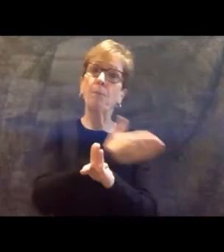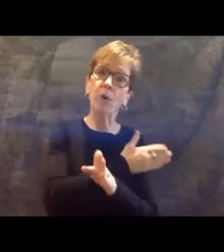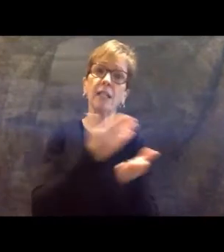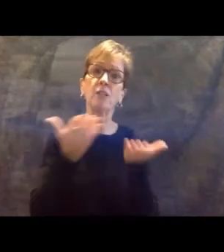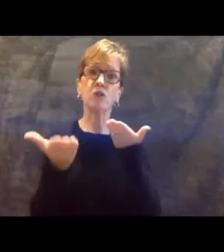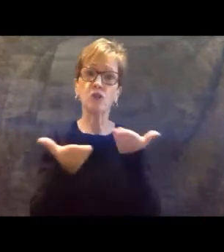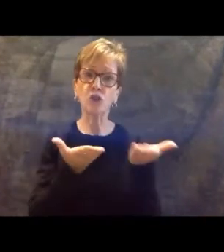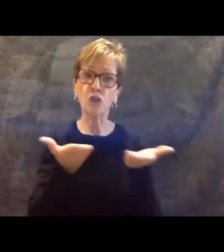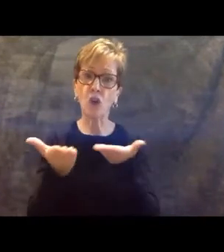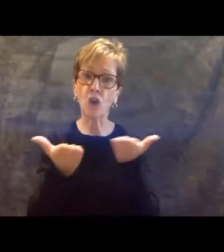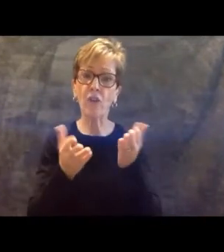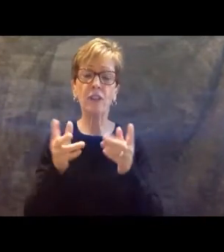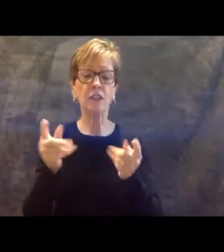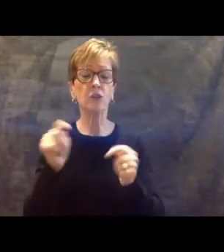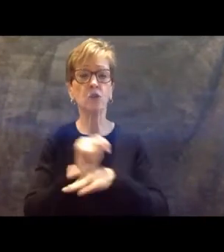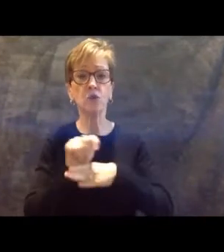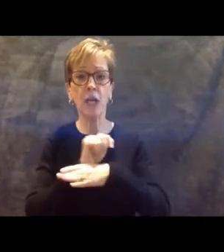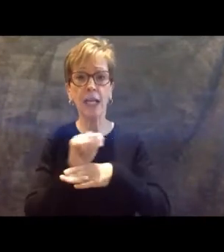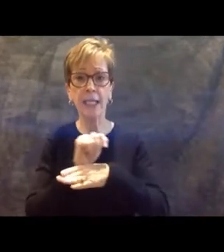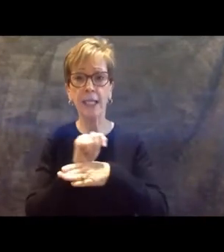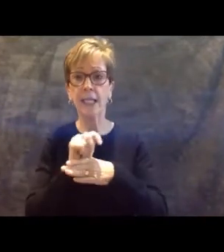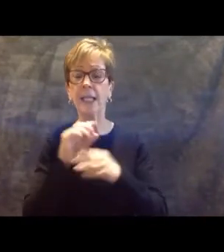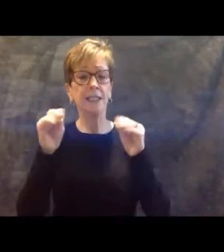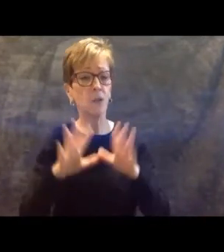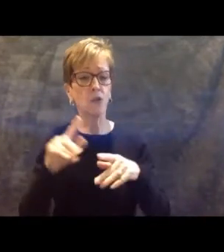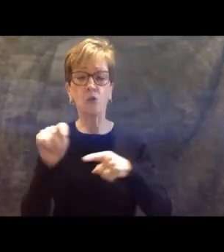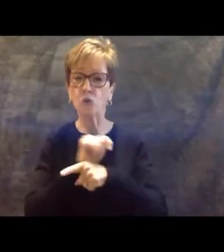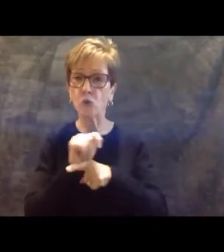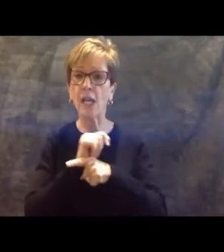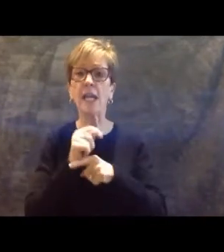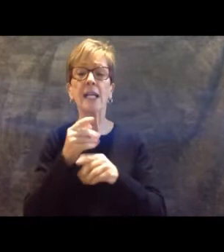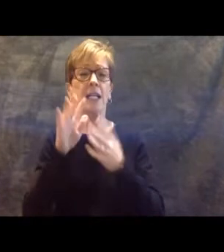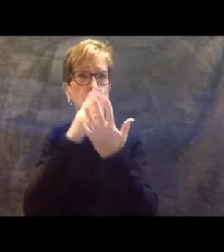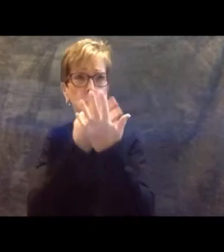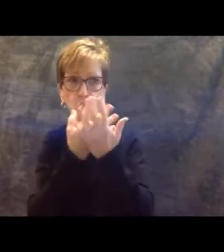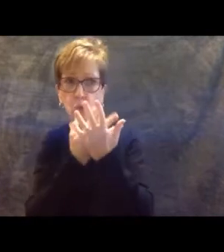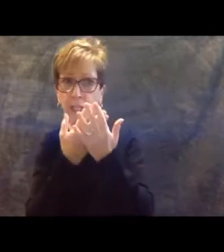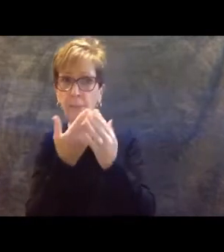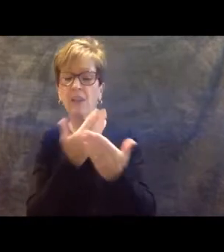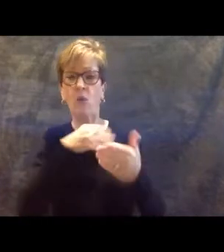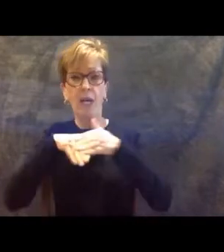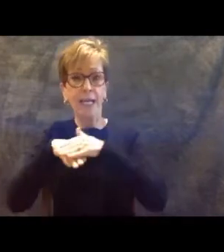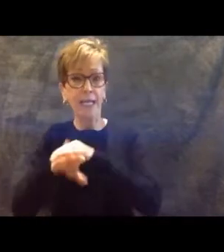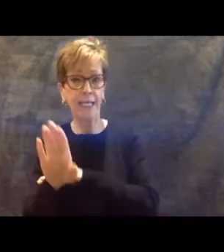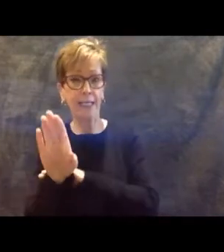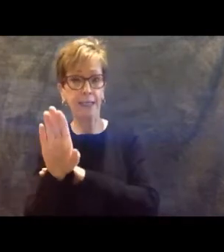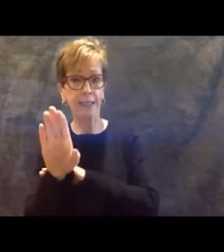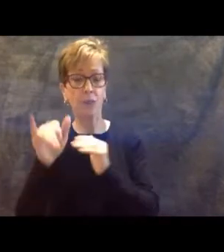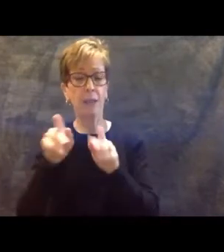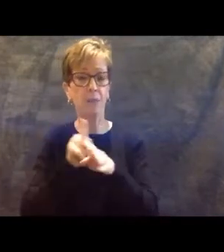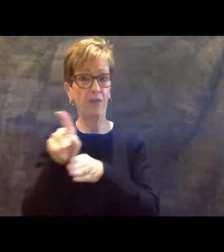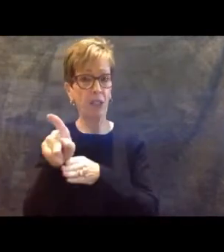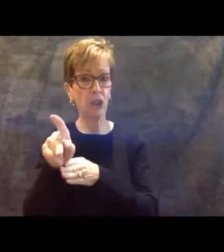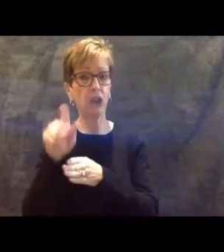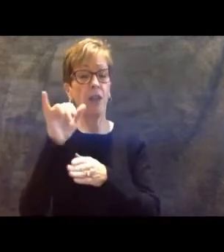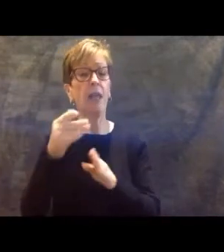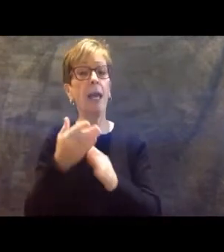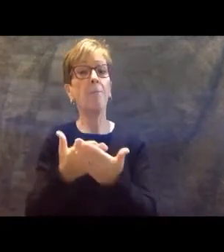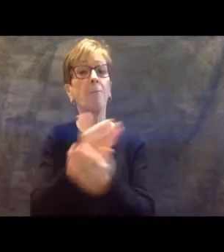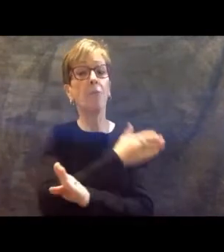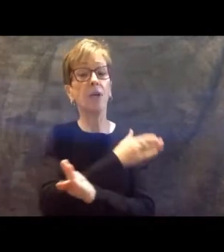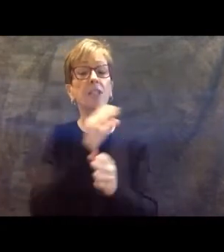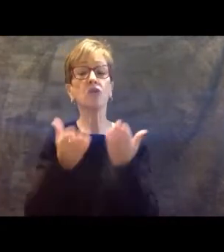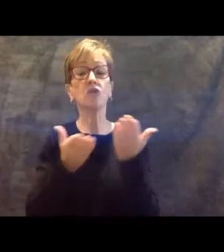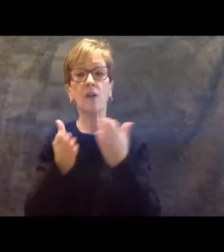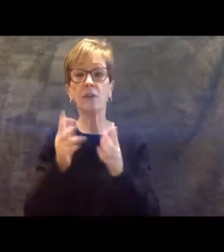teachers are appropriately trained and screened for entry into this profession. This pre-service training should involve work in content